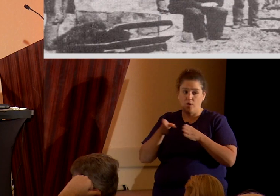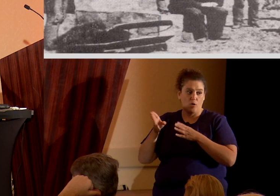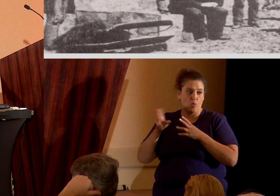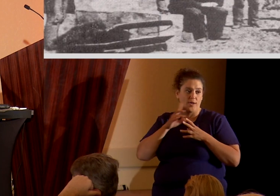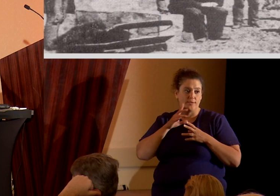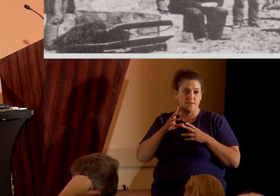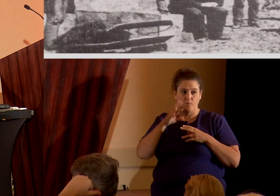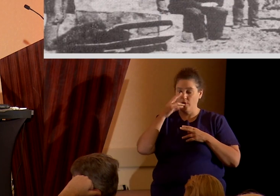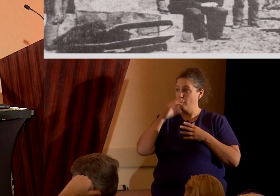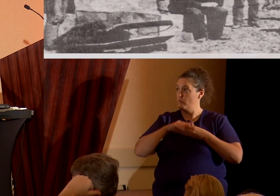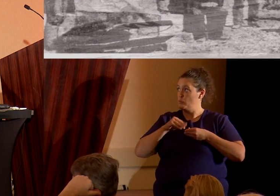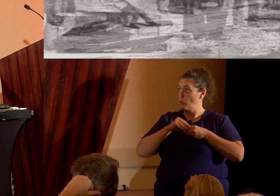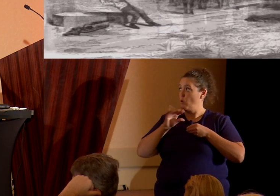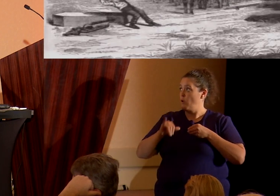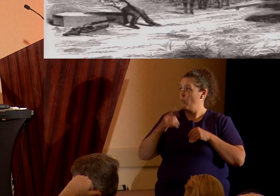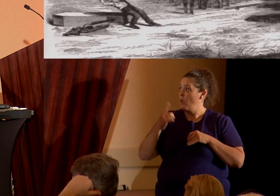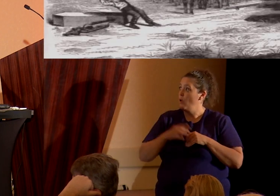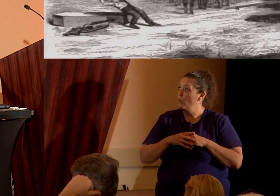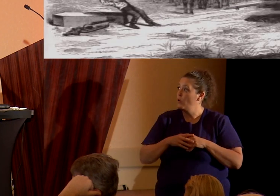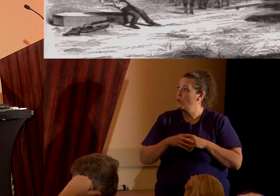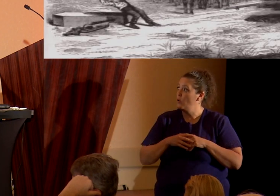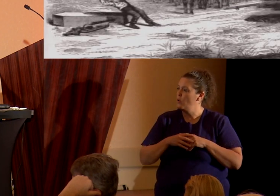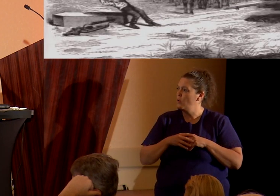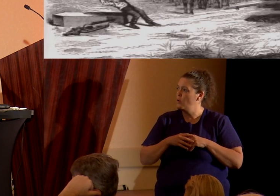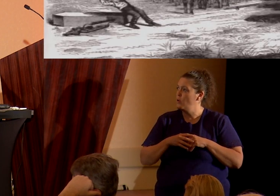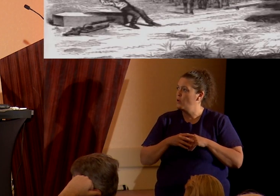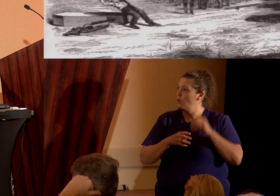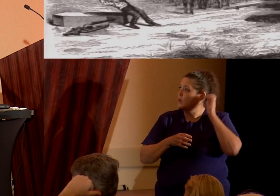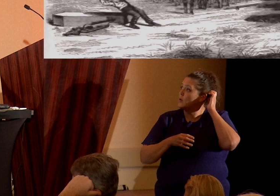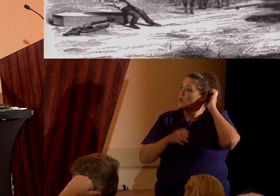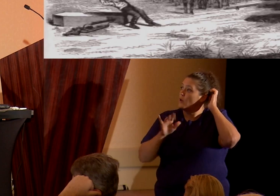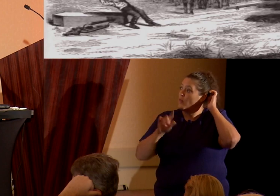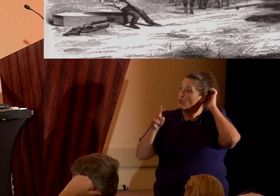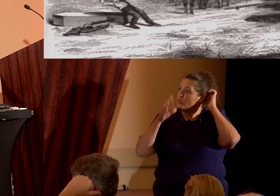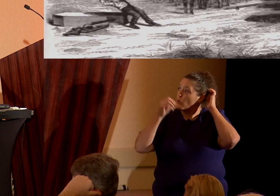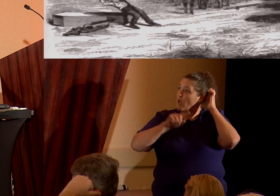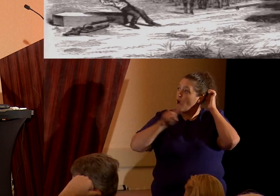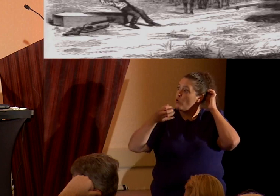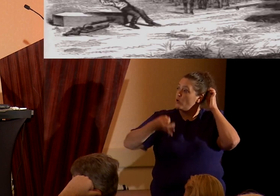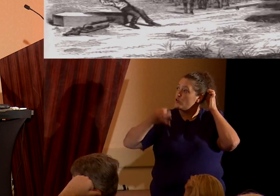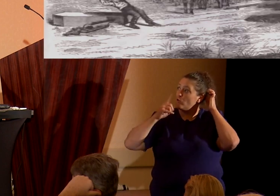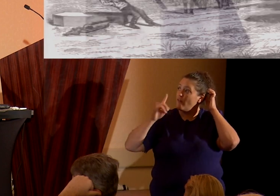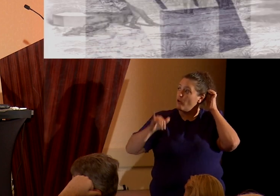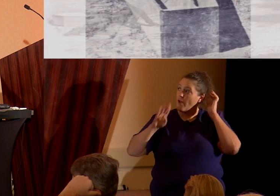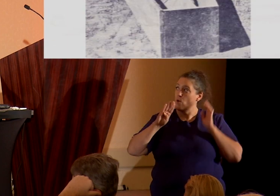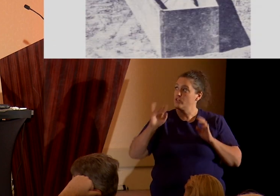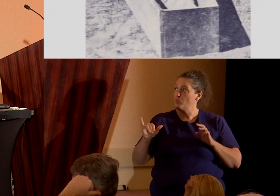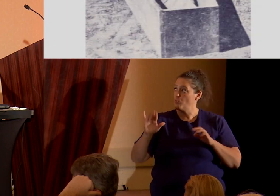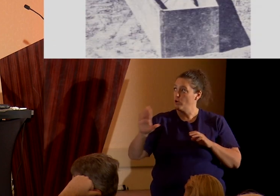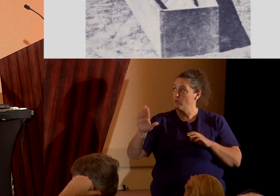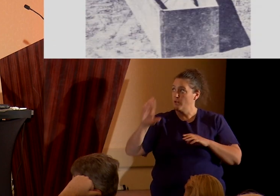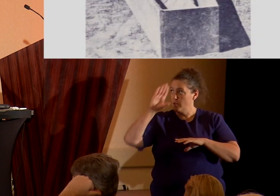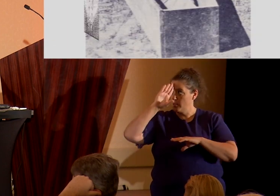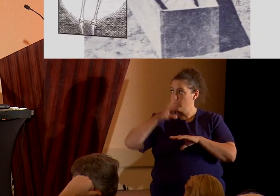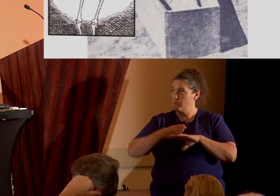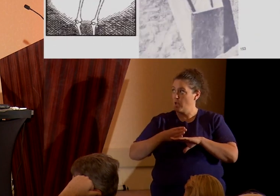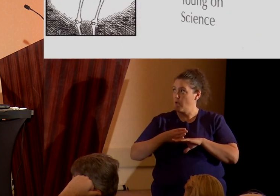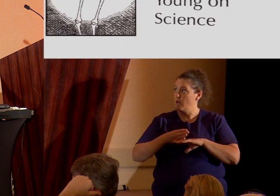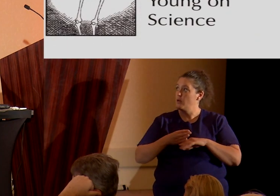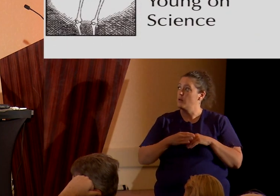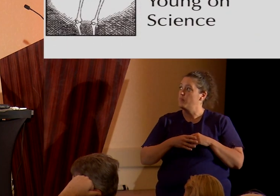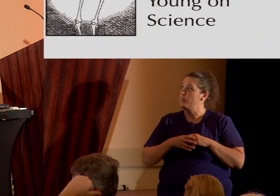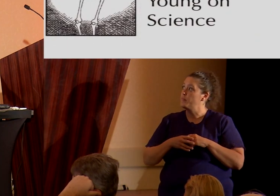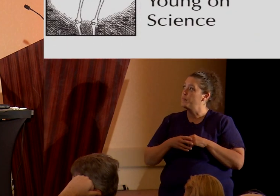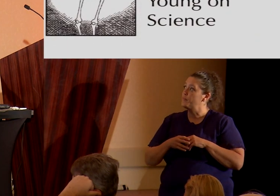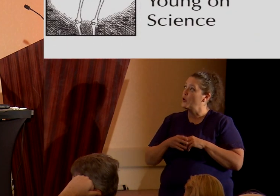spin on that. That was the only guy who got, uh, uh, put on trial for it was Brigham Young's son who, uh,